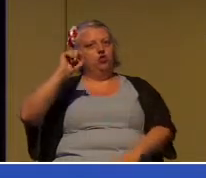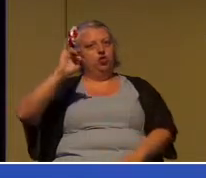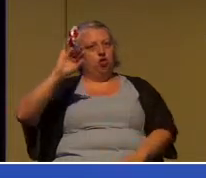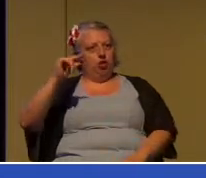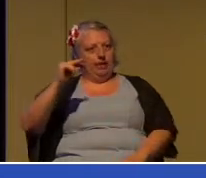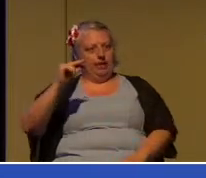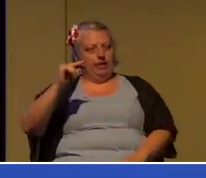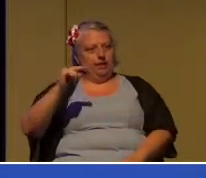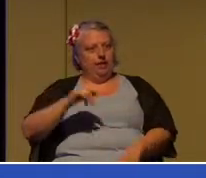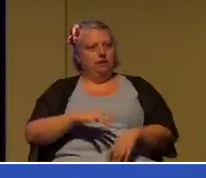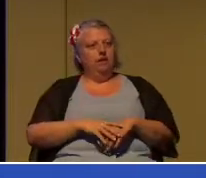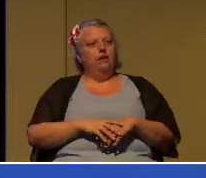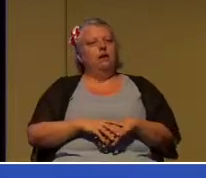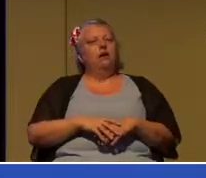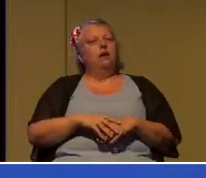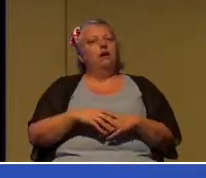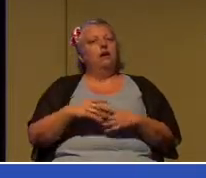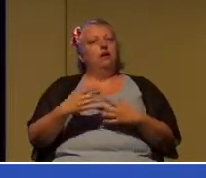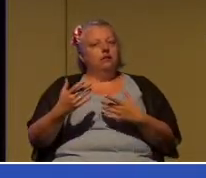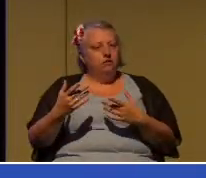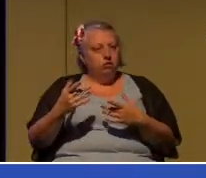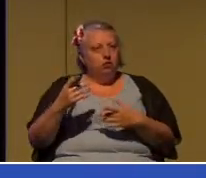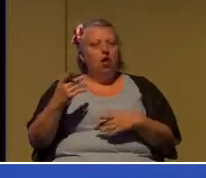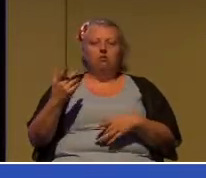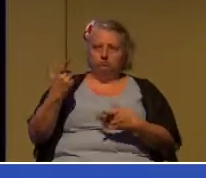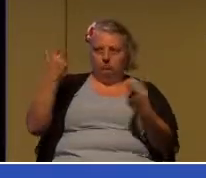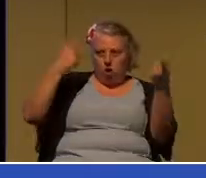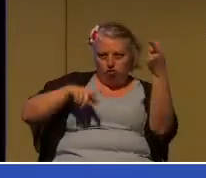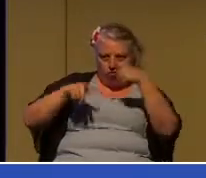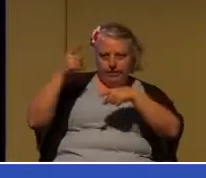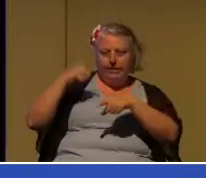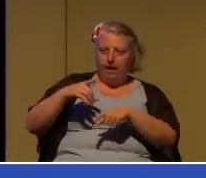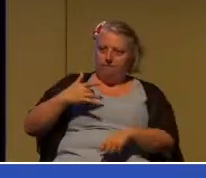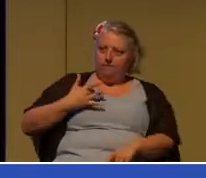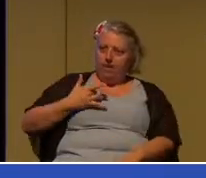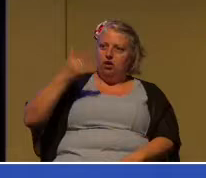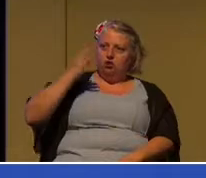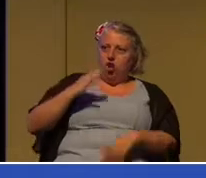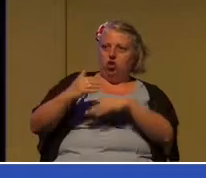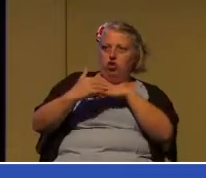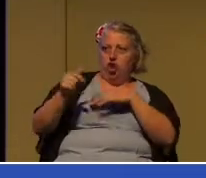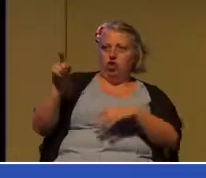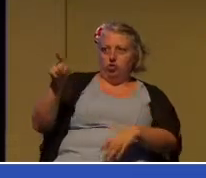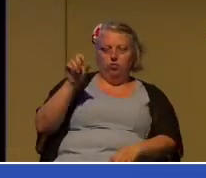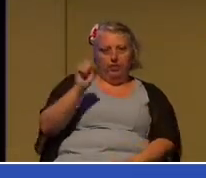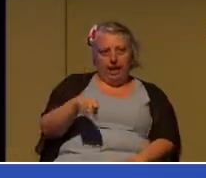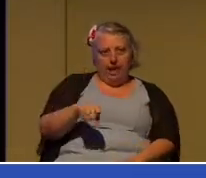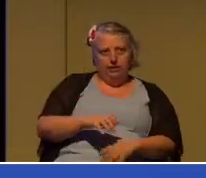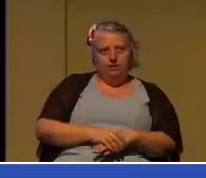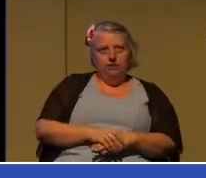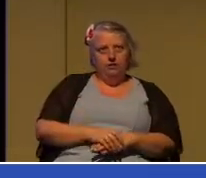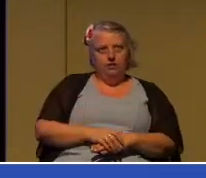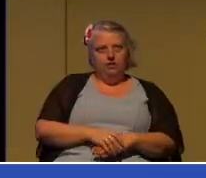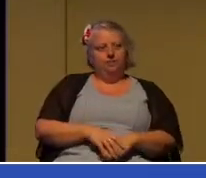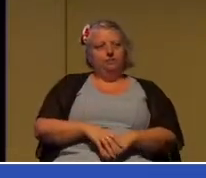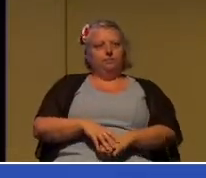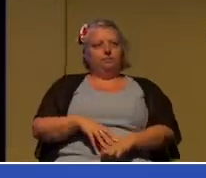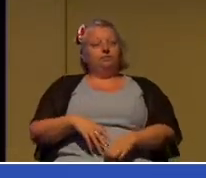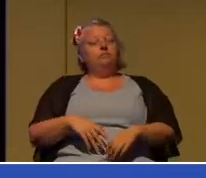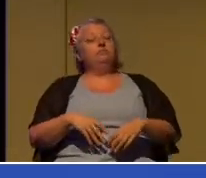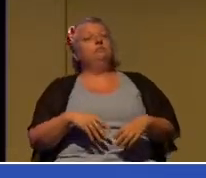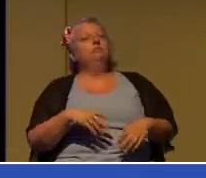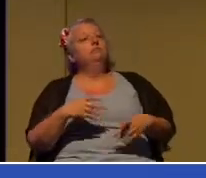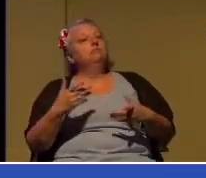is the way to leave a church community. Unfortunately, what happens most of the time